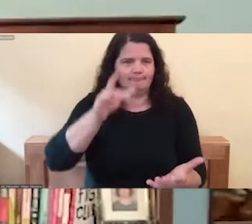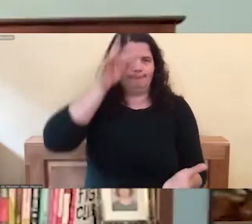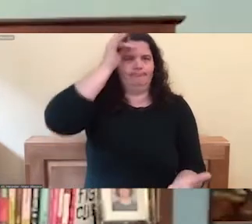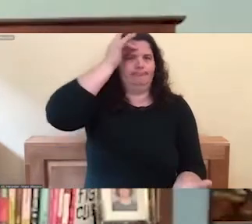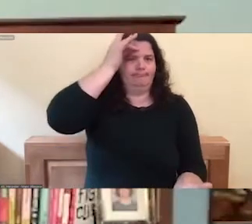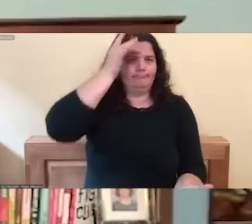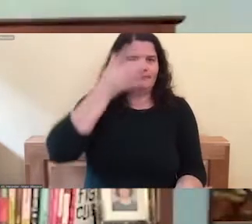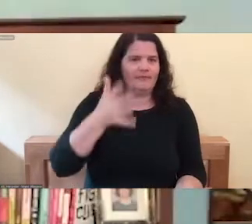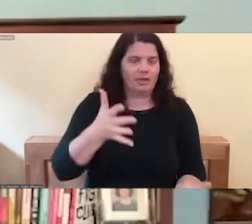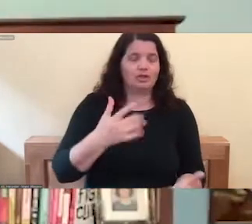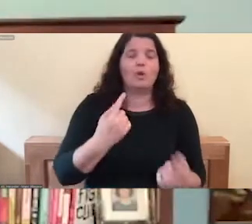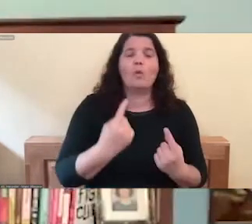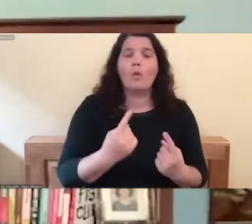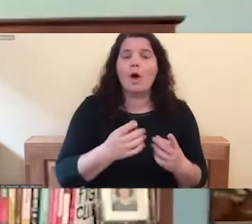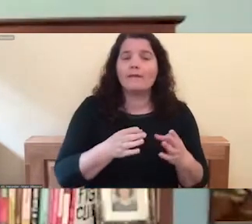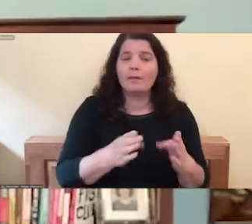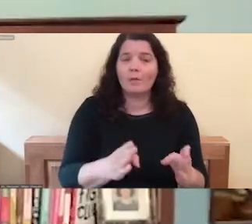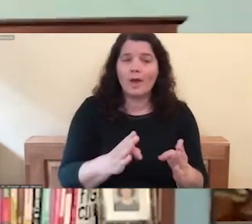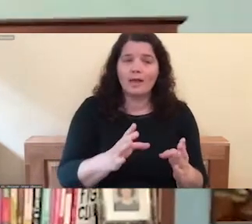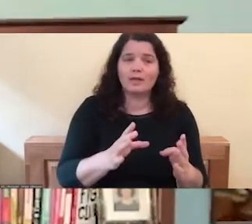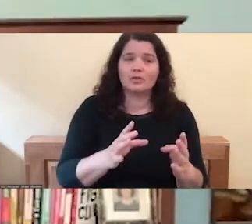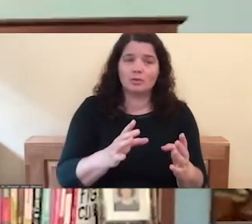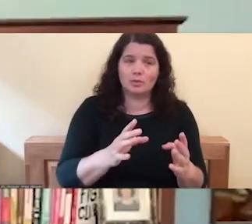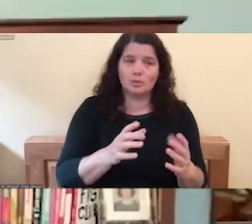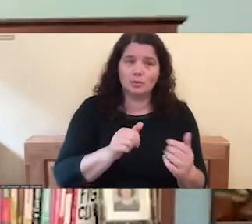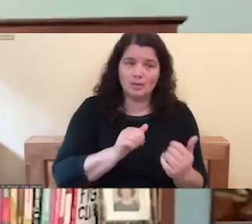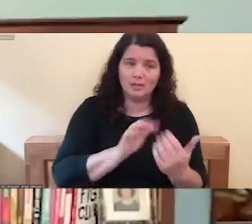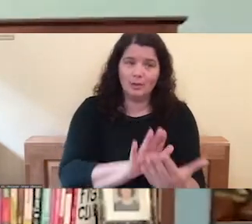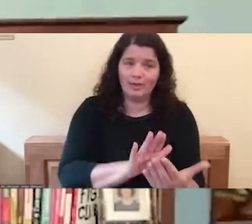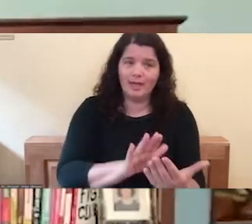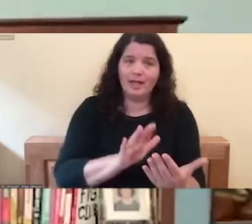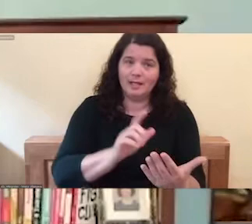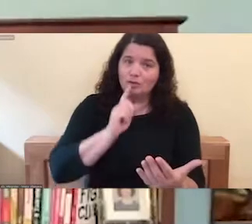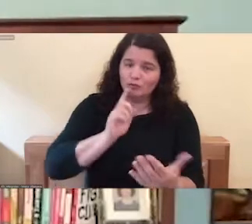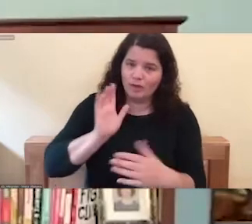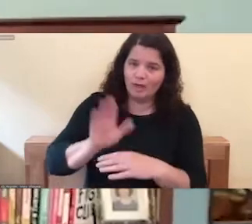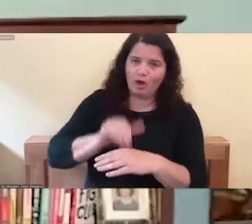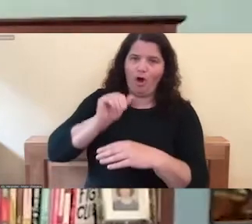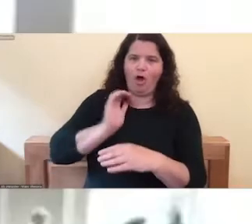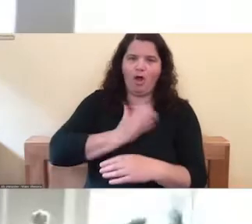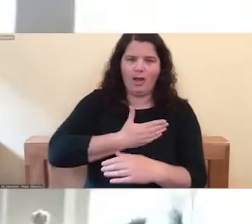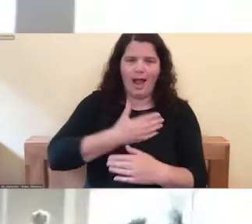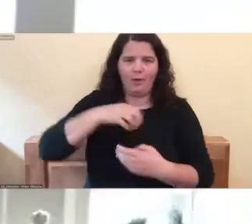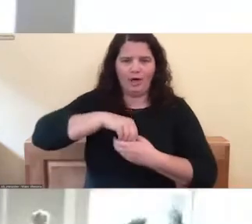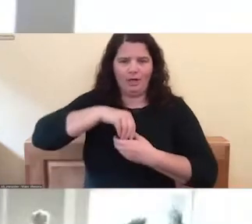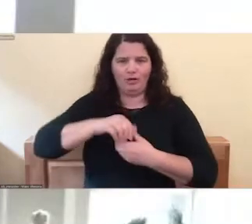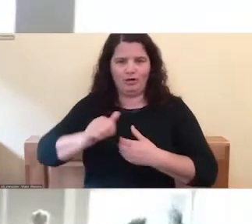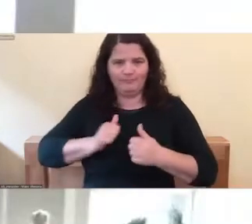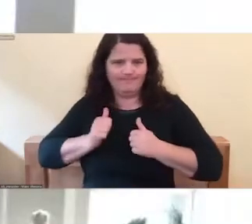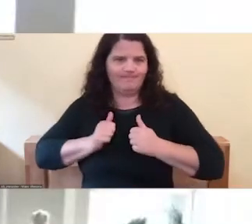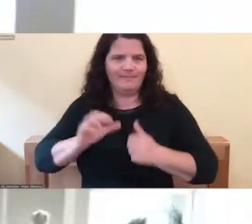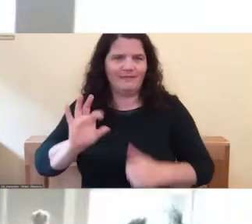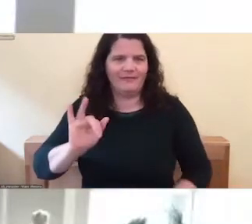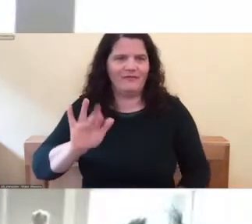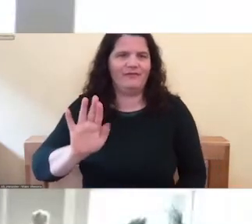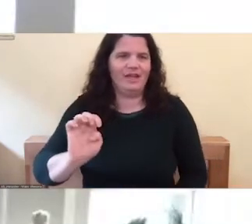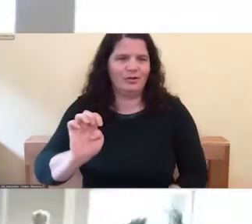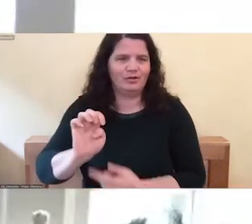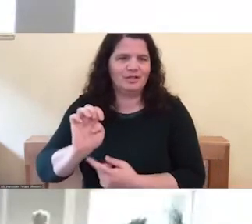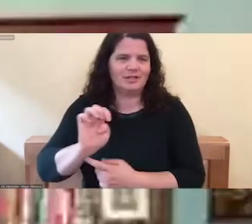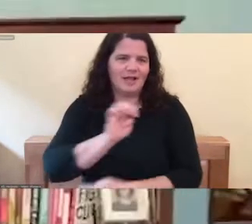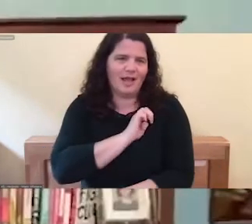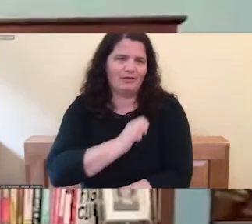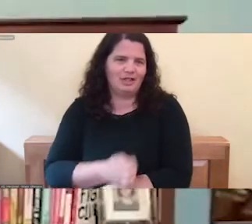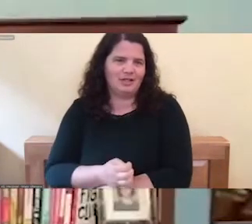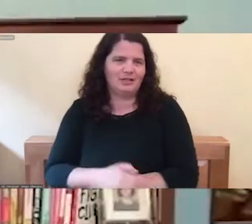ways to deal with it is to call up this fierceness. Um, so yeah, that's, that's why, so I